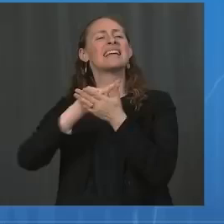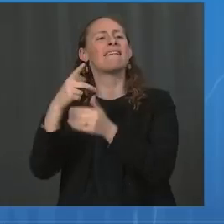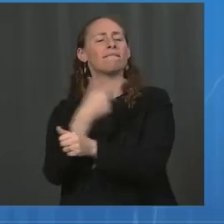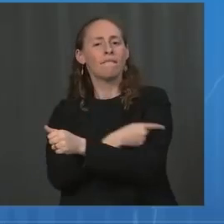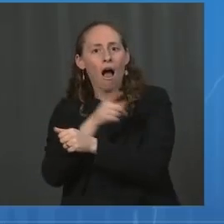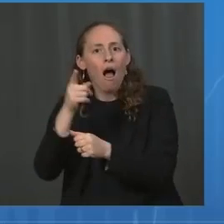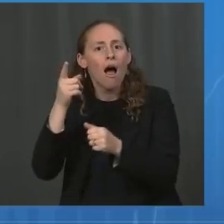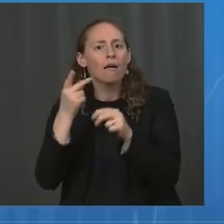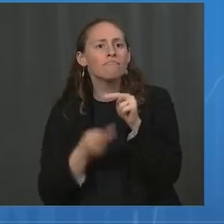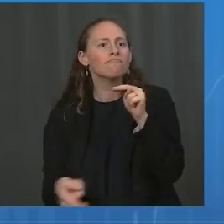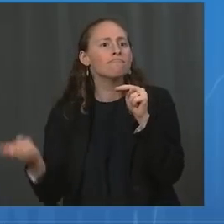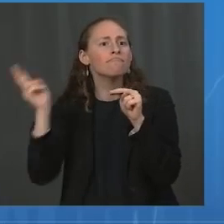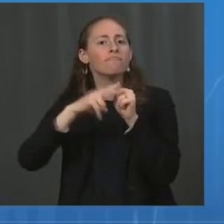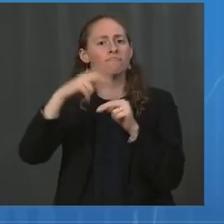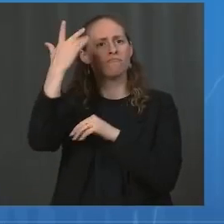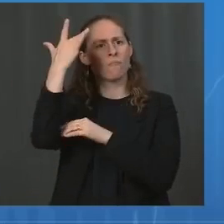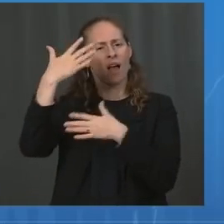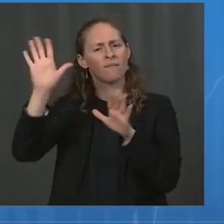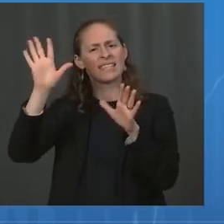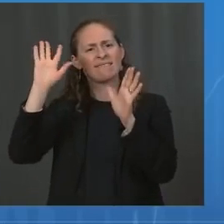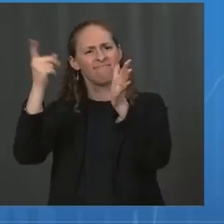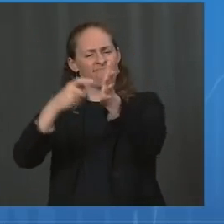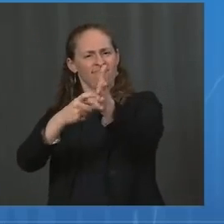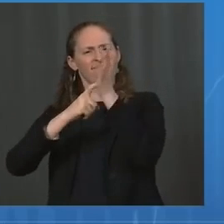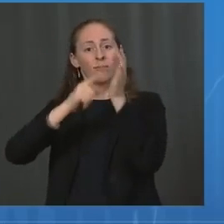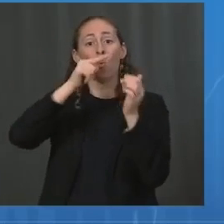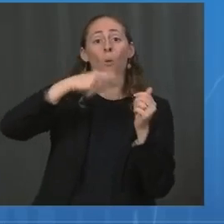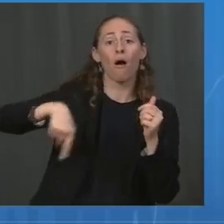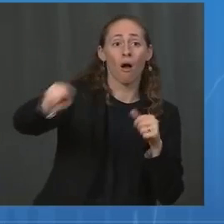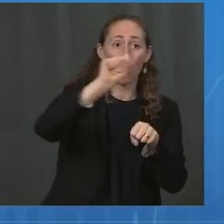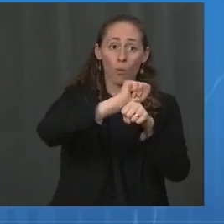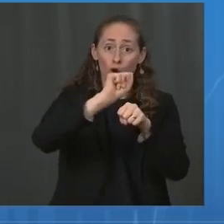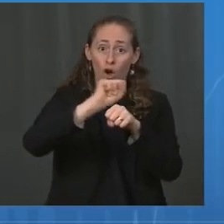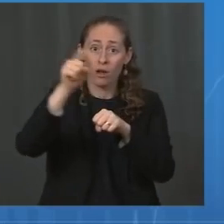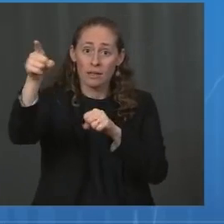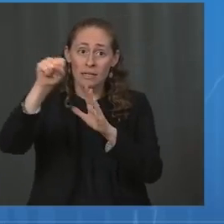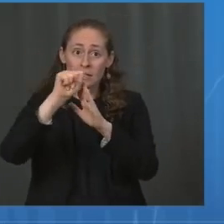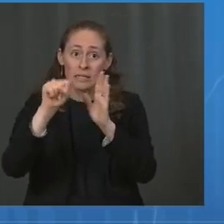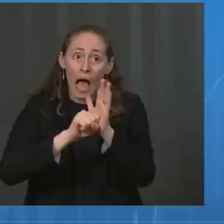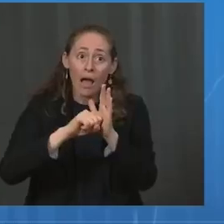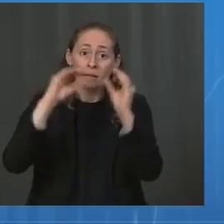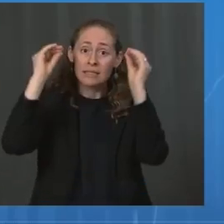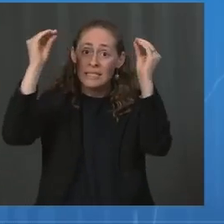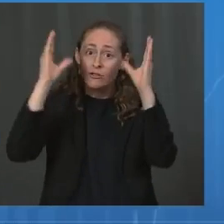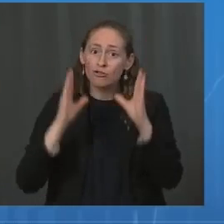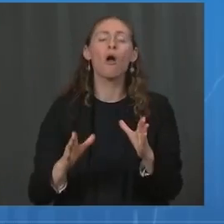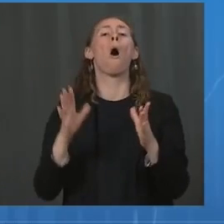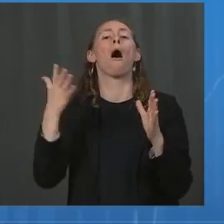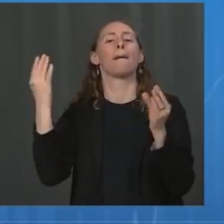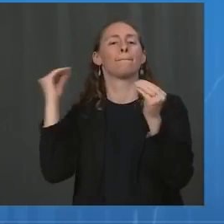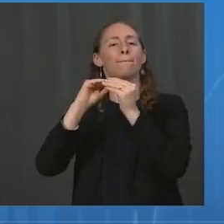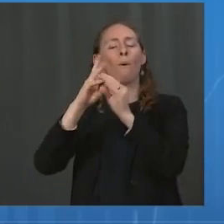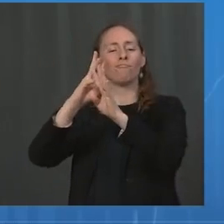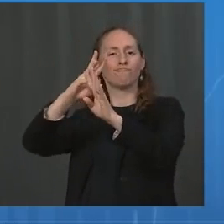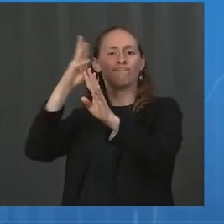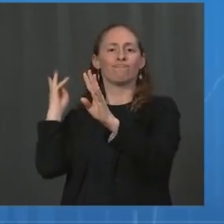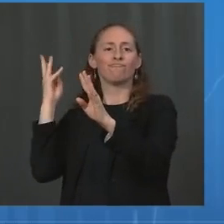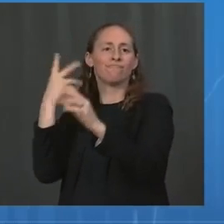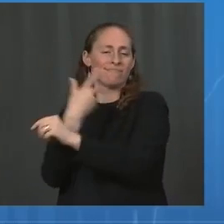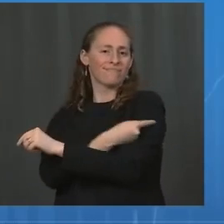requirements for state employees, teachers and school staff, healthcare workers, and colleges and universities.